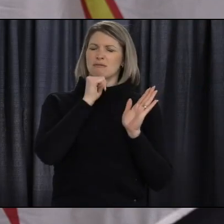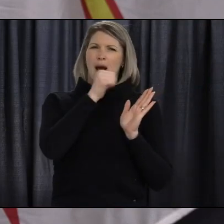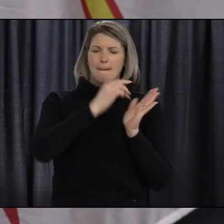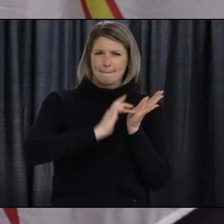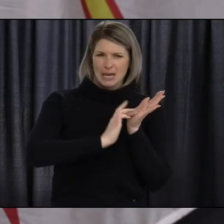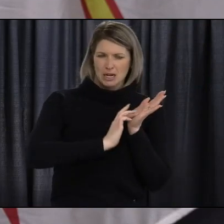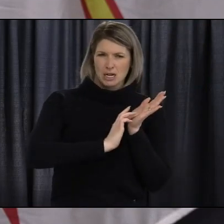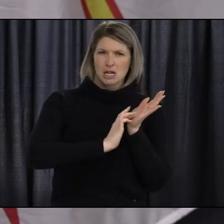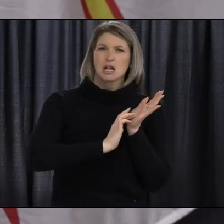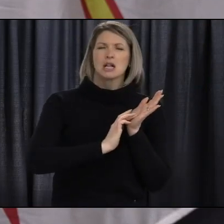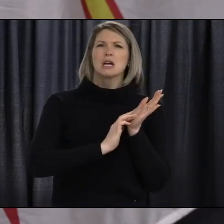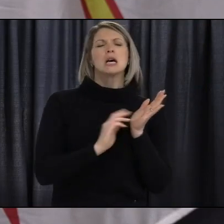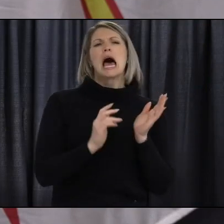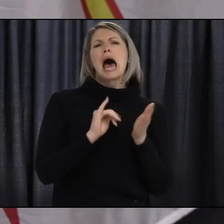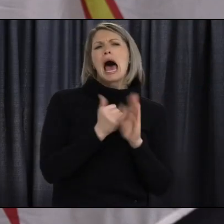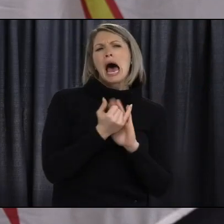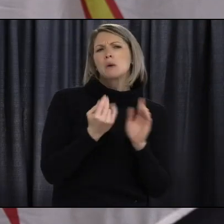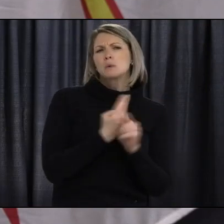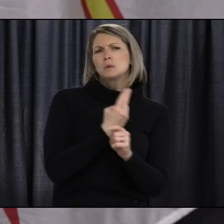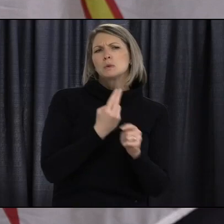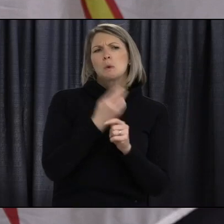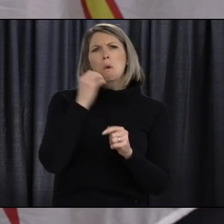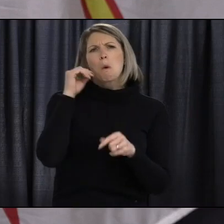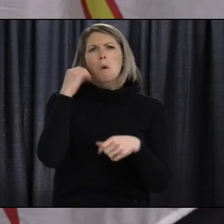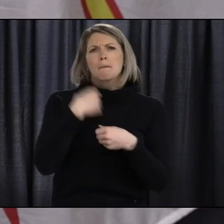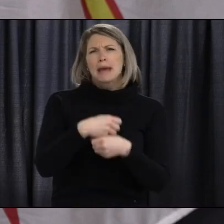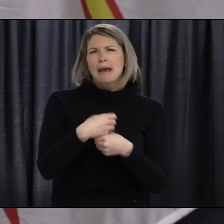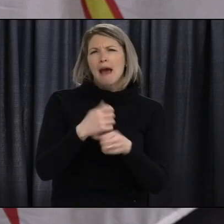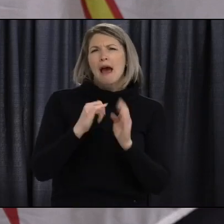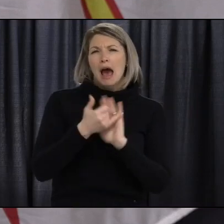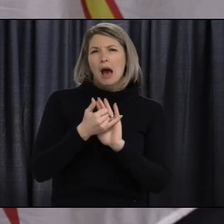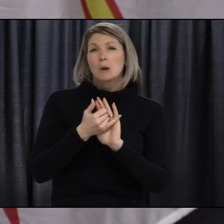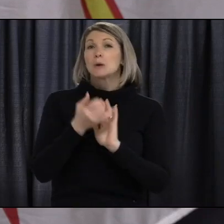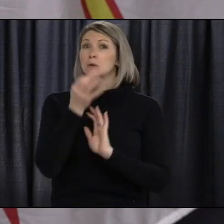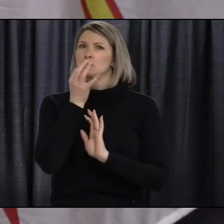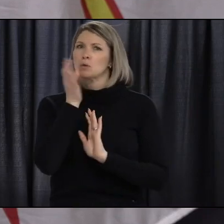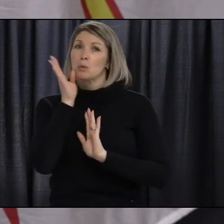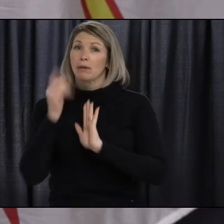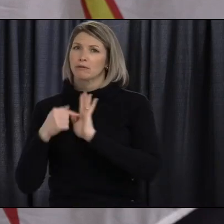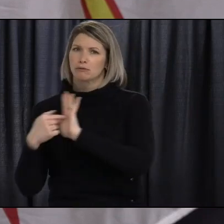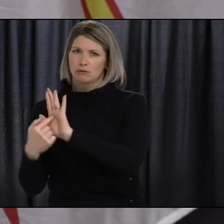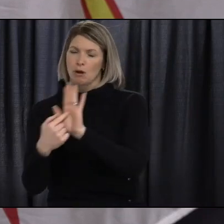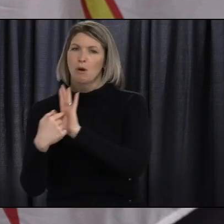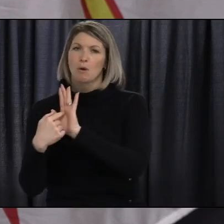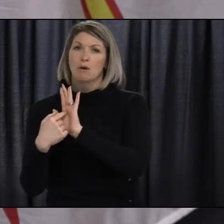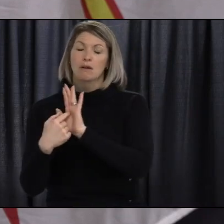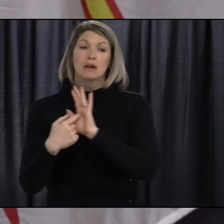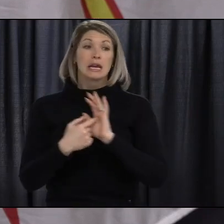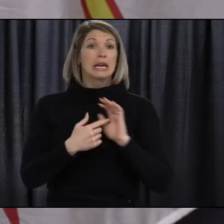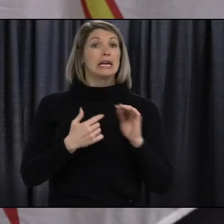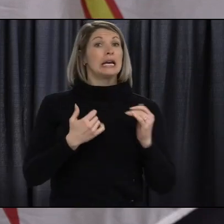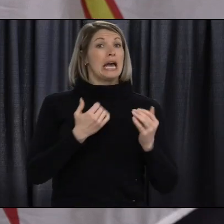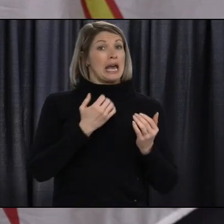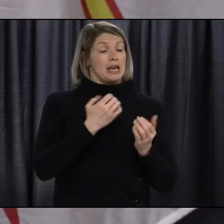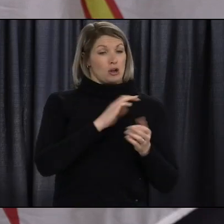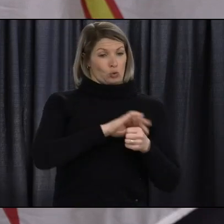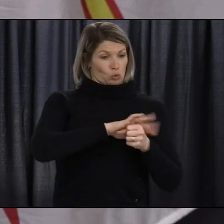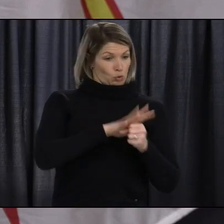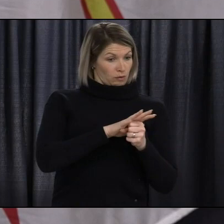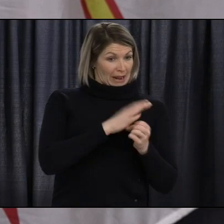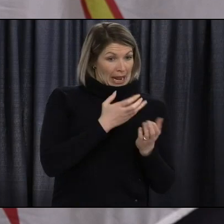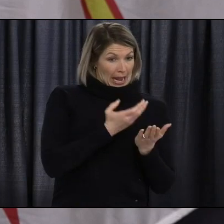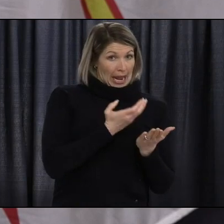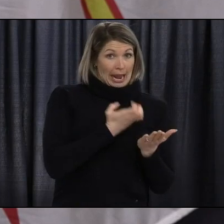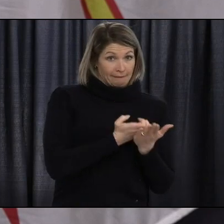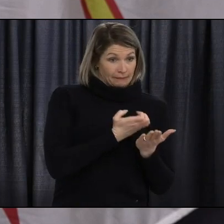Today we will do a demonstration and provide you with guidance in this regard. While there is still much to be learned about COVID-19, it appears that many